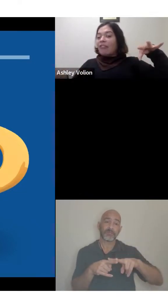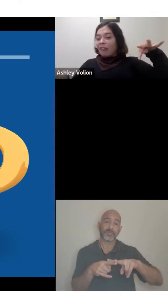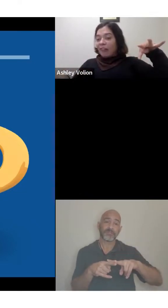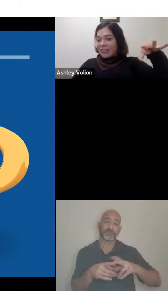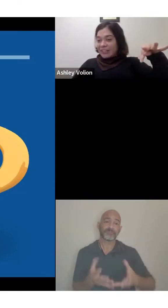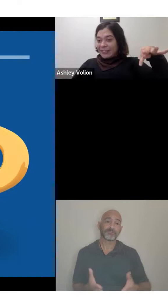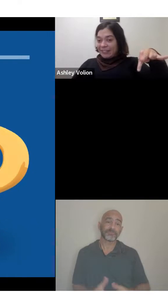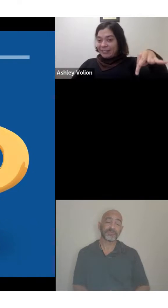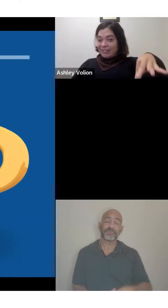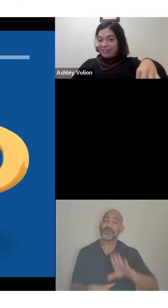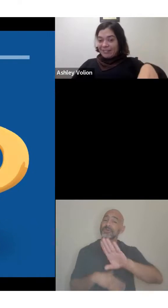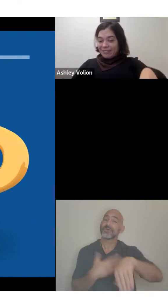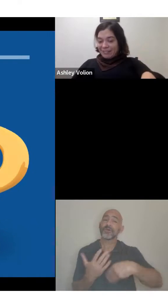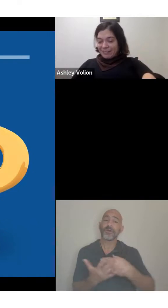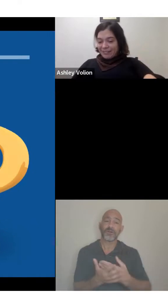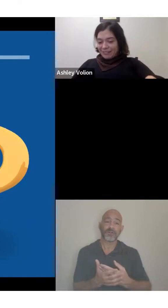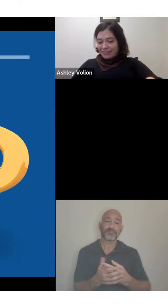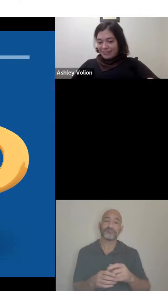all have growing to do.